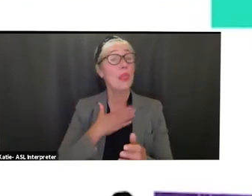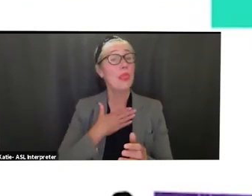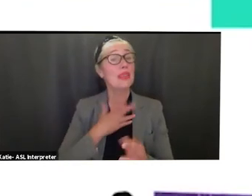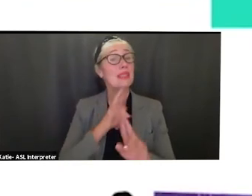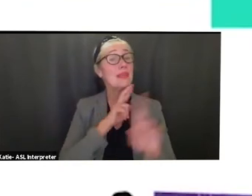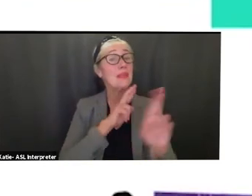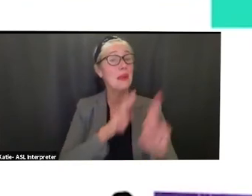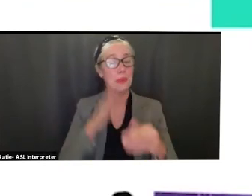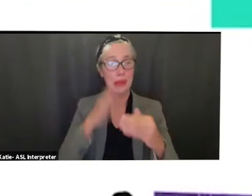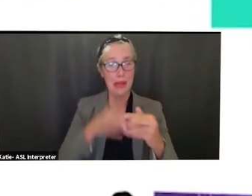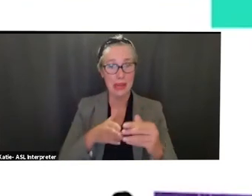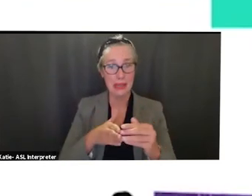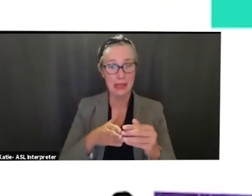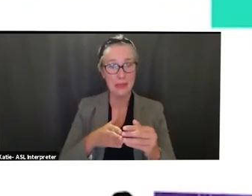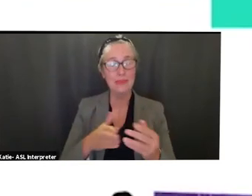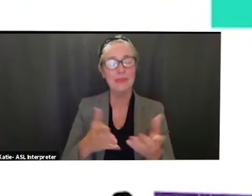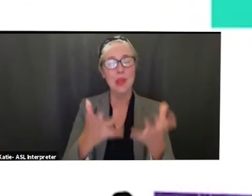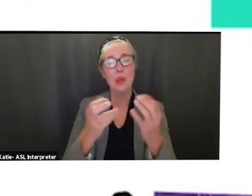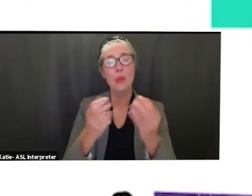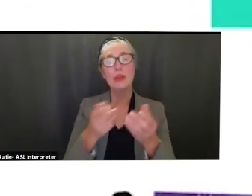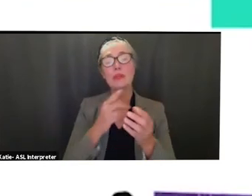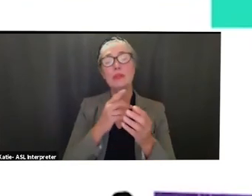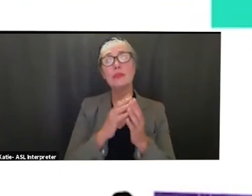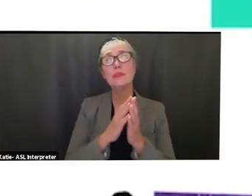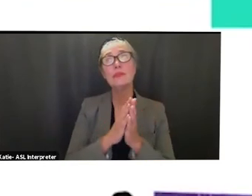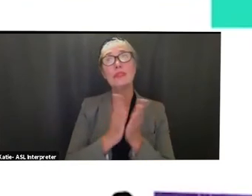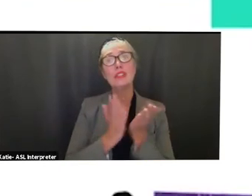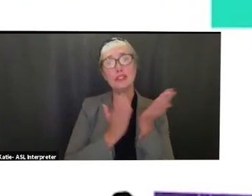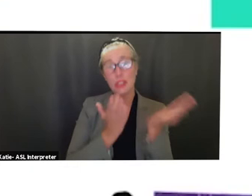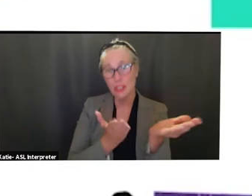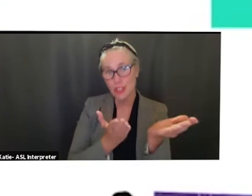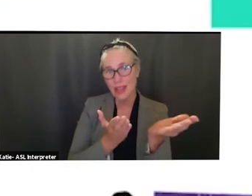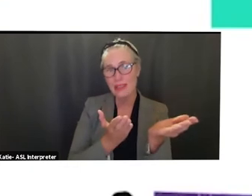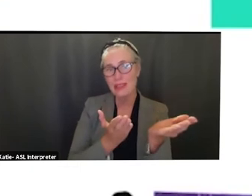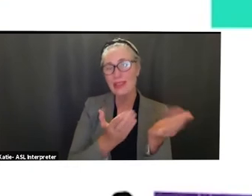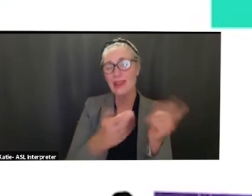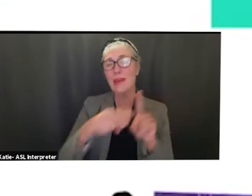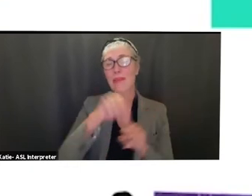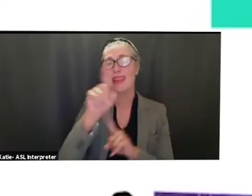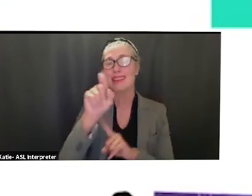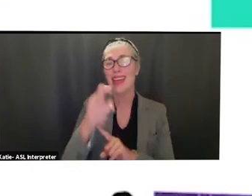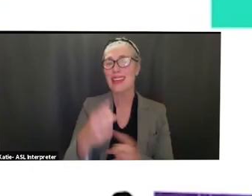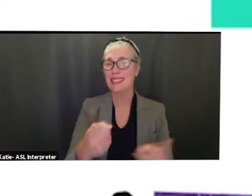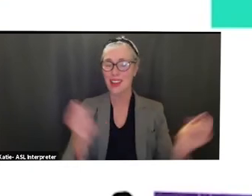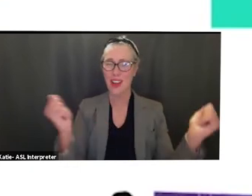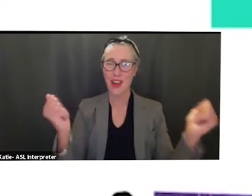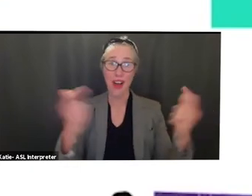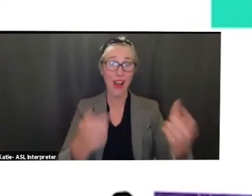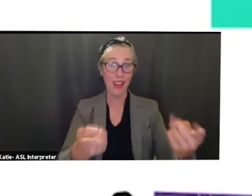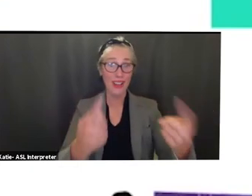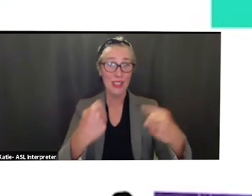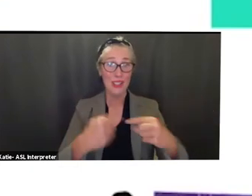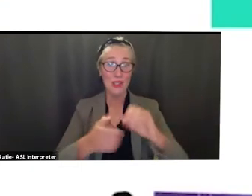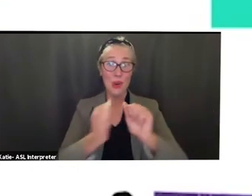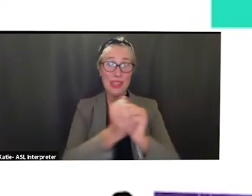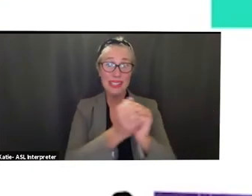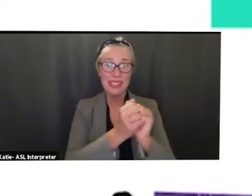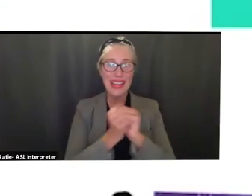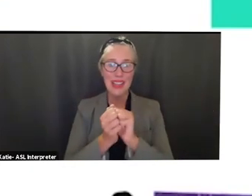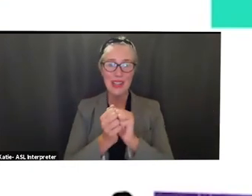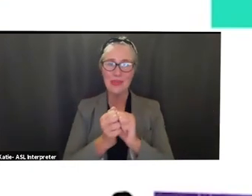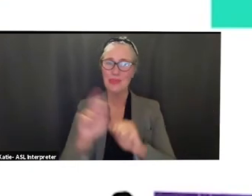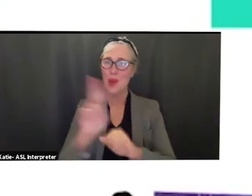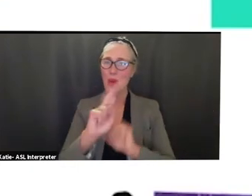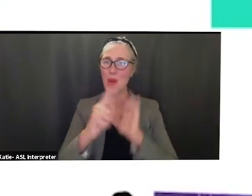i'd like to ask and and suggest that this friday we all join together in wearing and